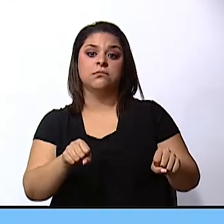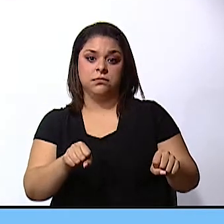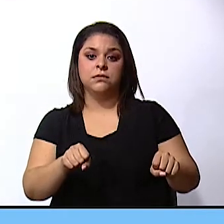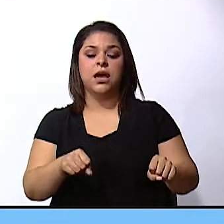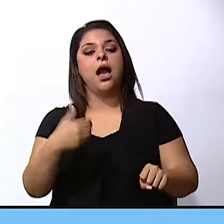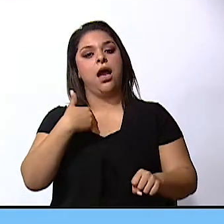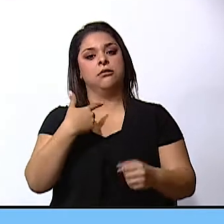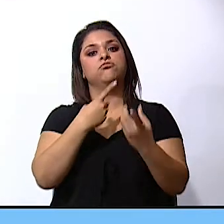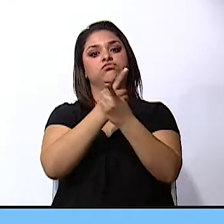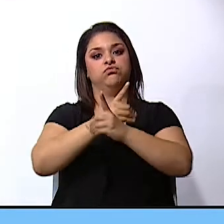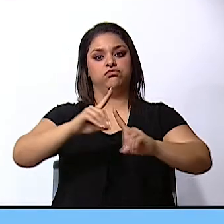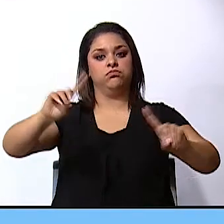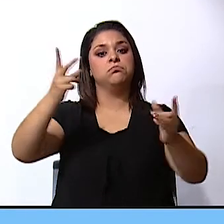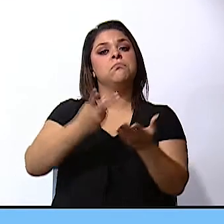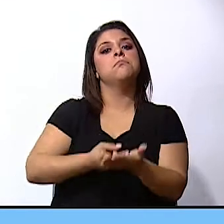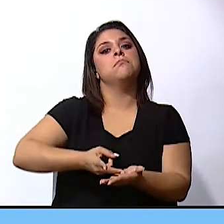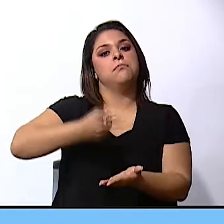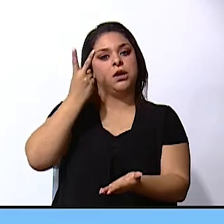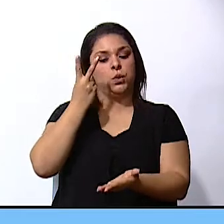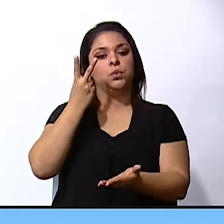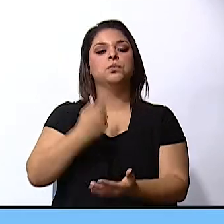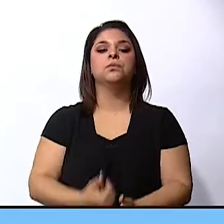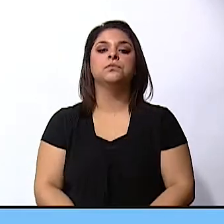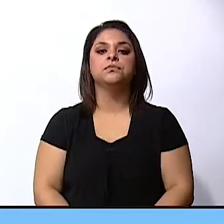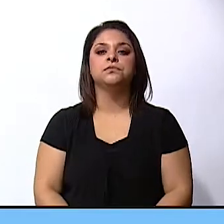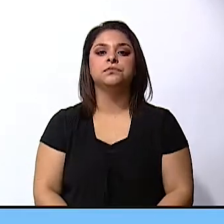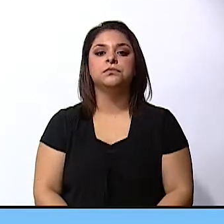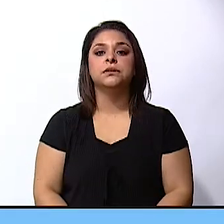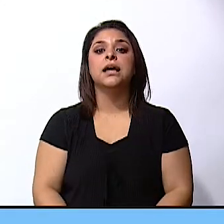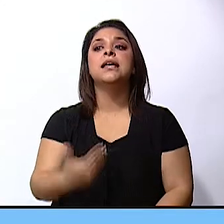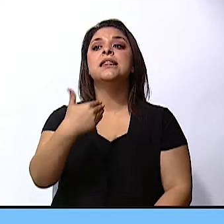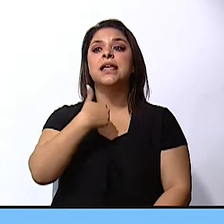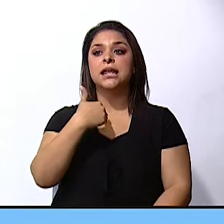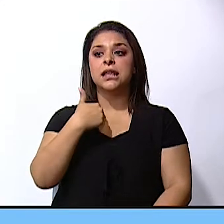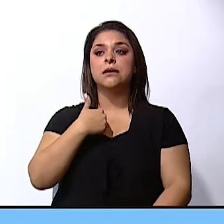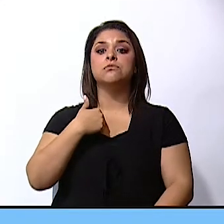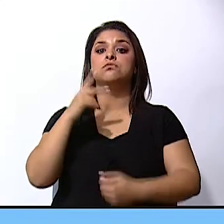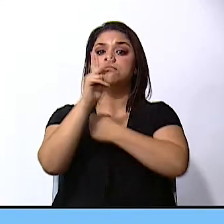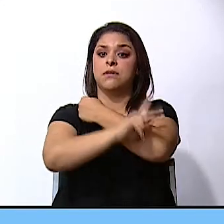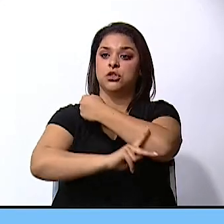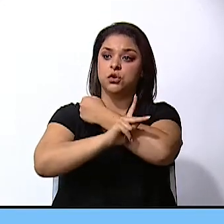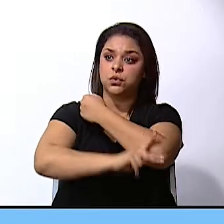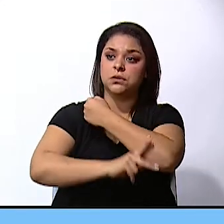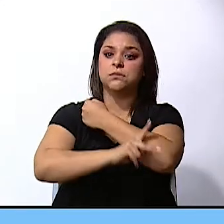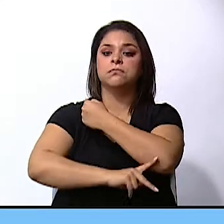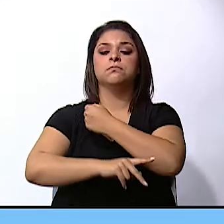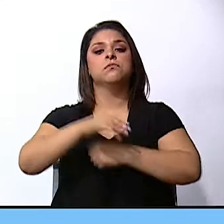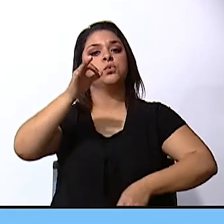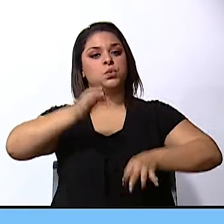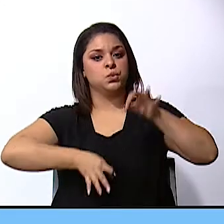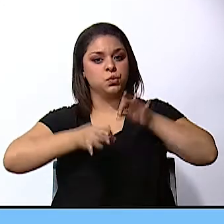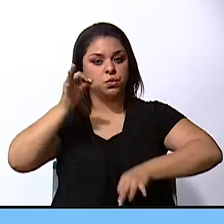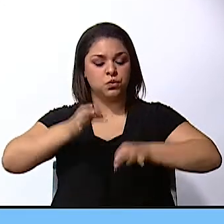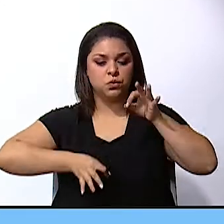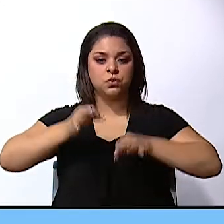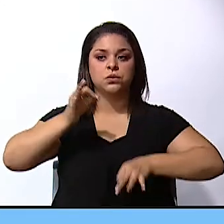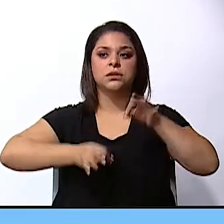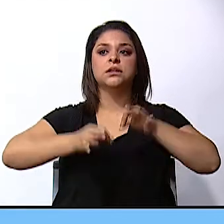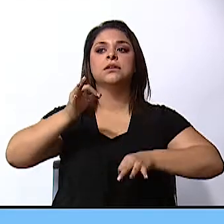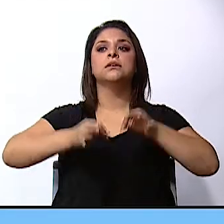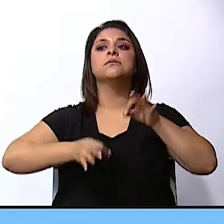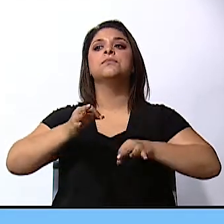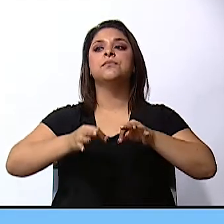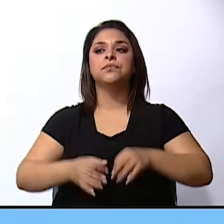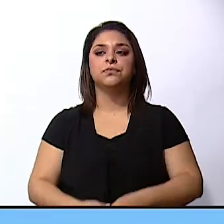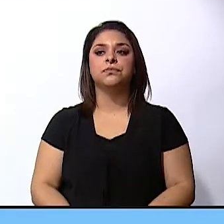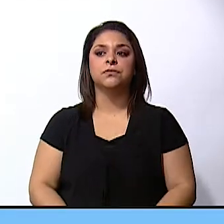democratic values we have patriotism justice the